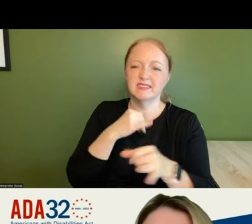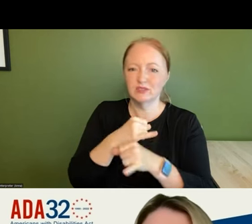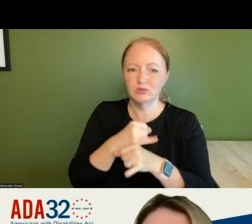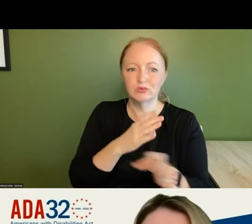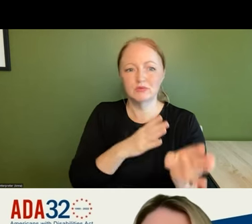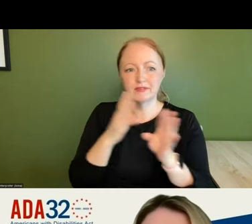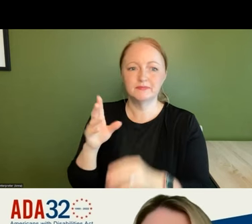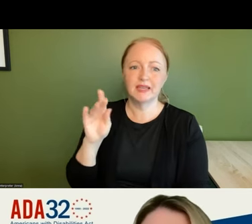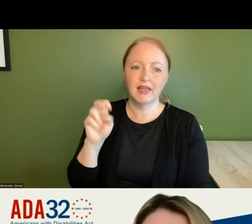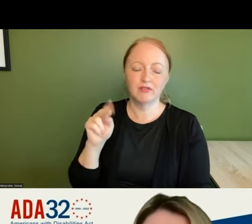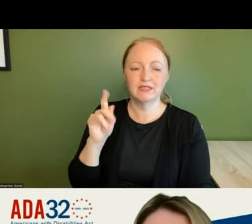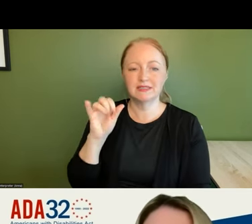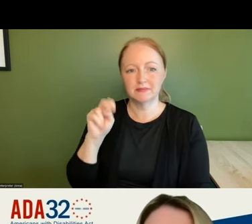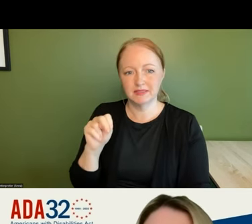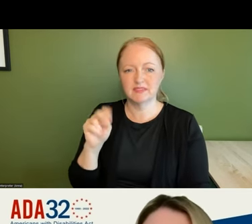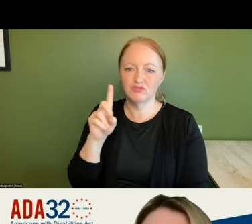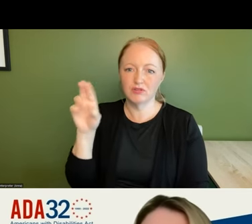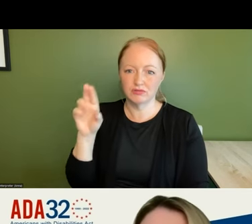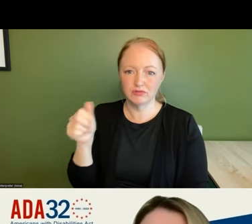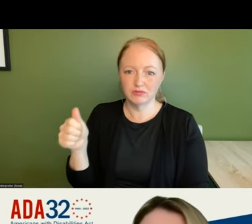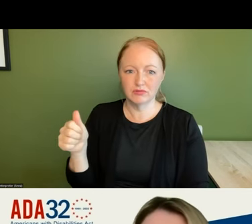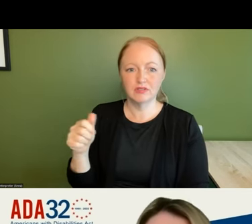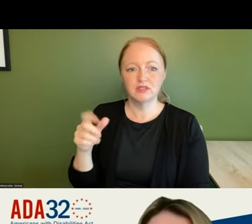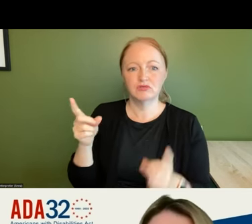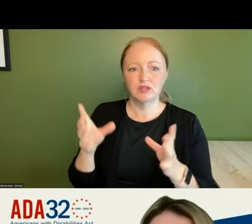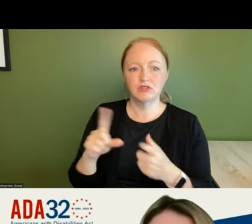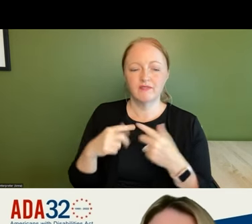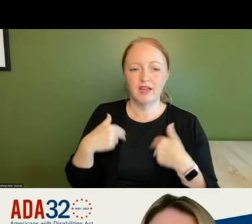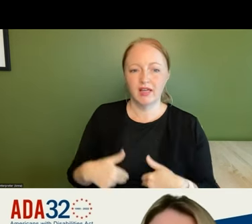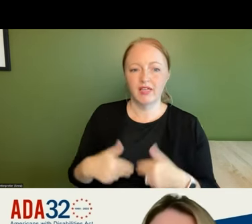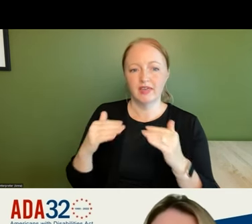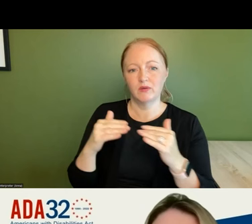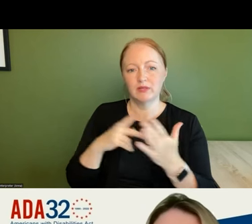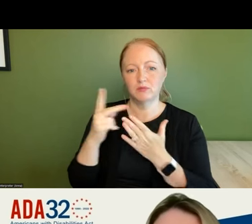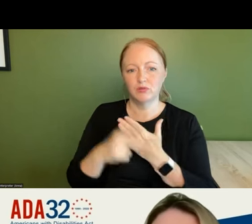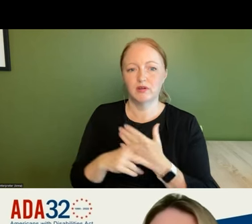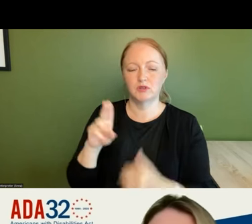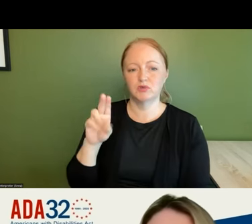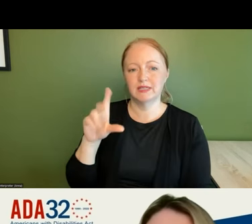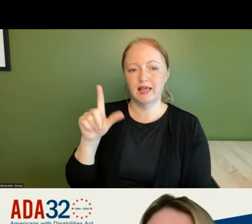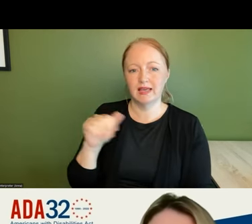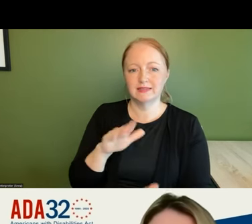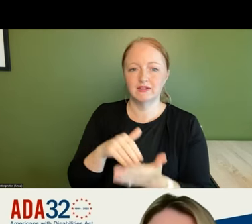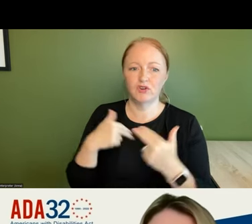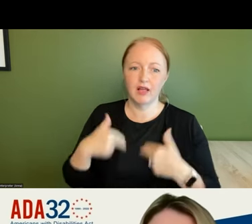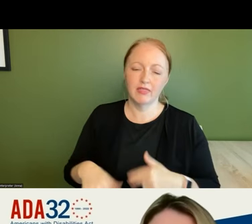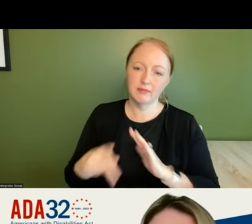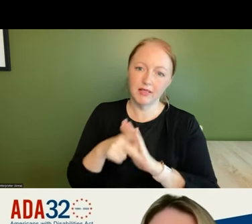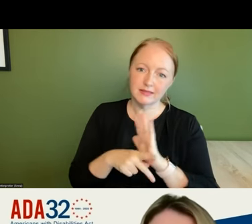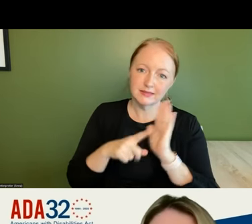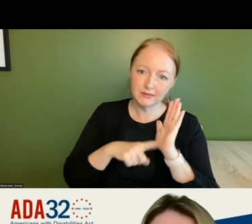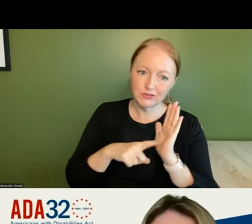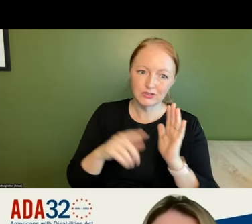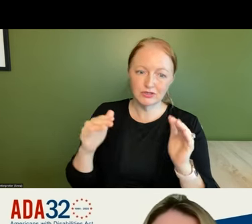katherine kiesman dr katherine kiesman who's director of the health equity program at the ucla center for health policy research